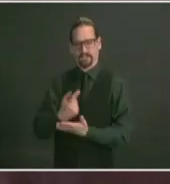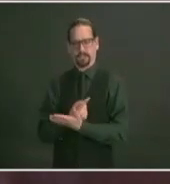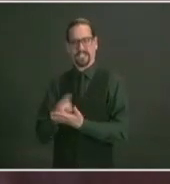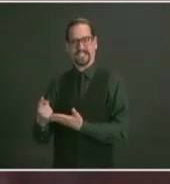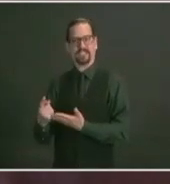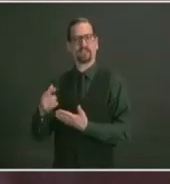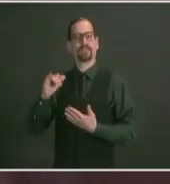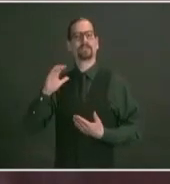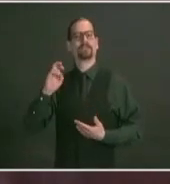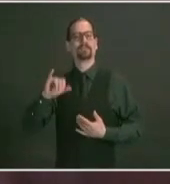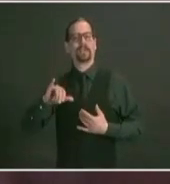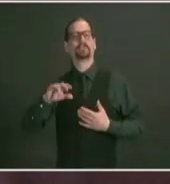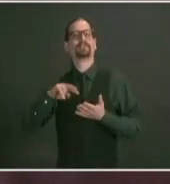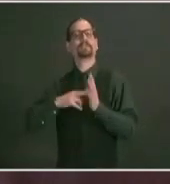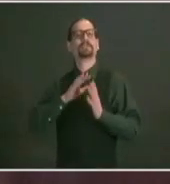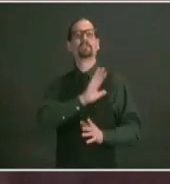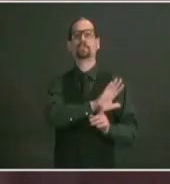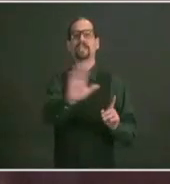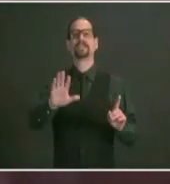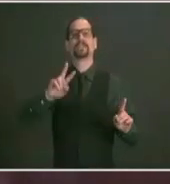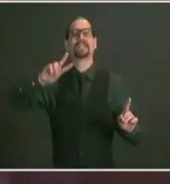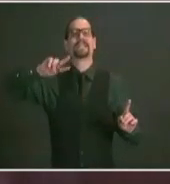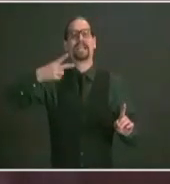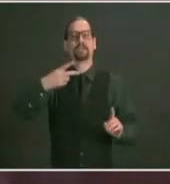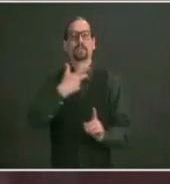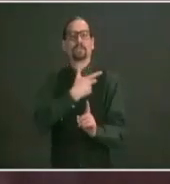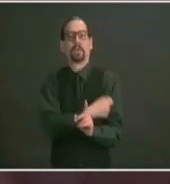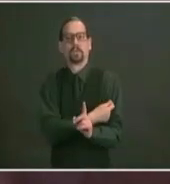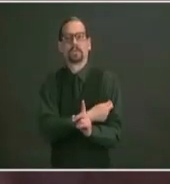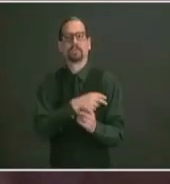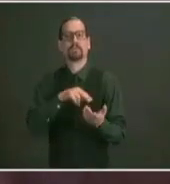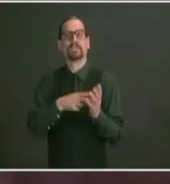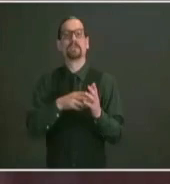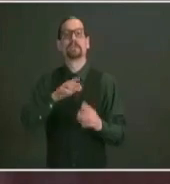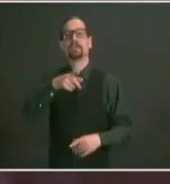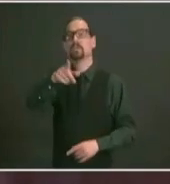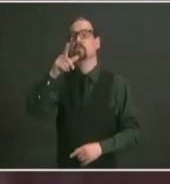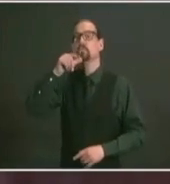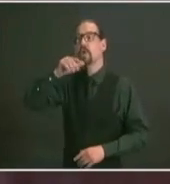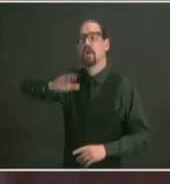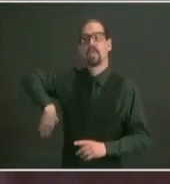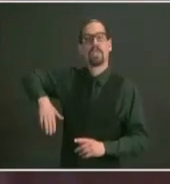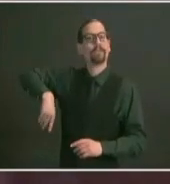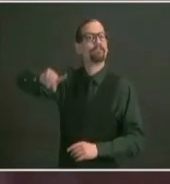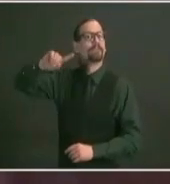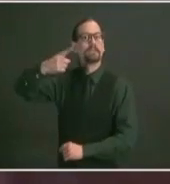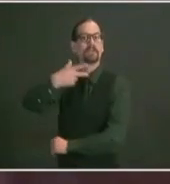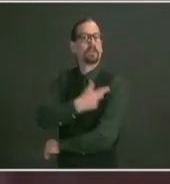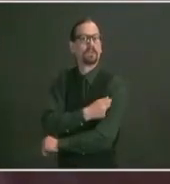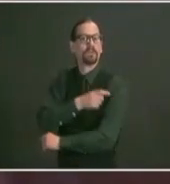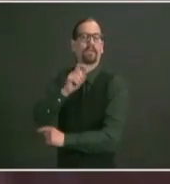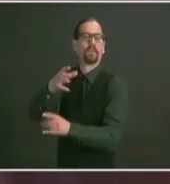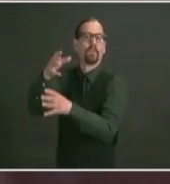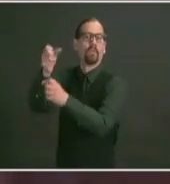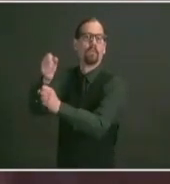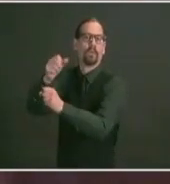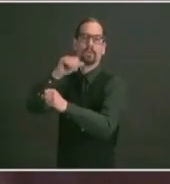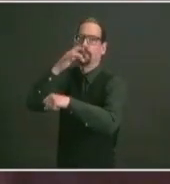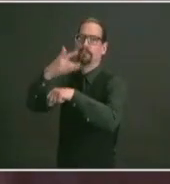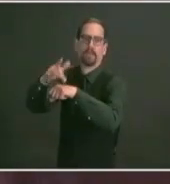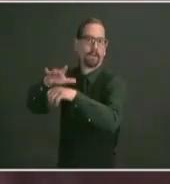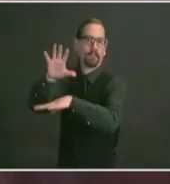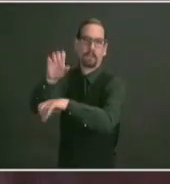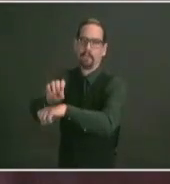new people with their first doses we're posting new slots regularly on vaccinateri.org on